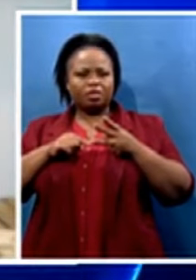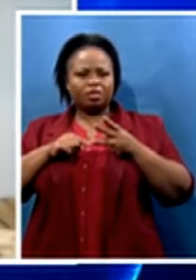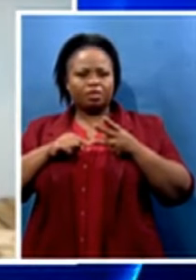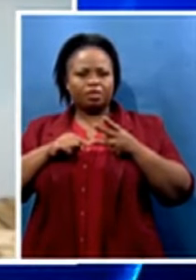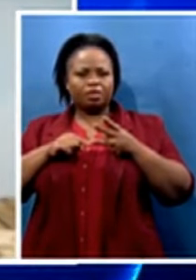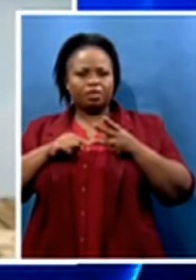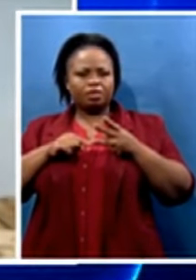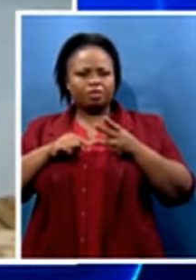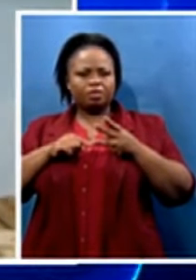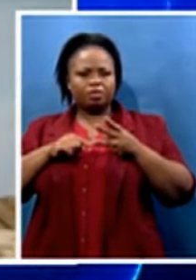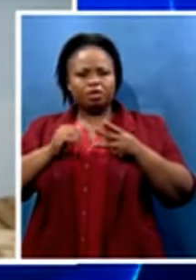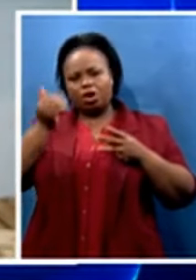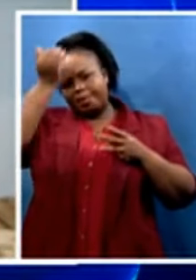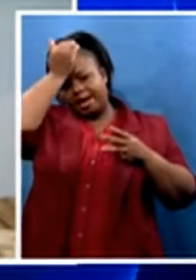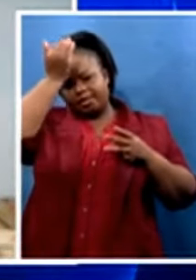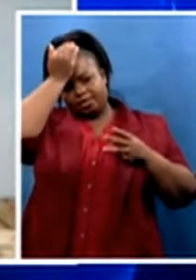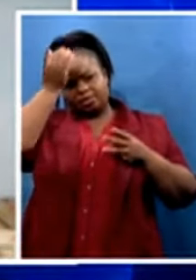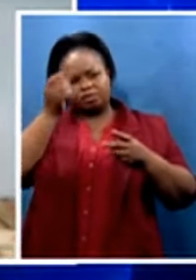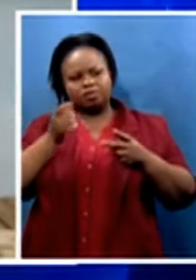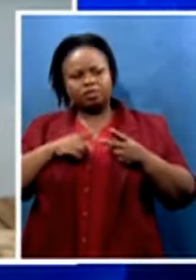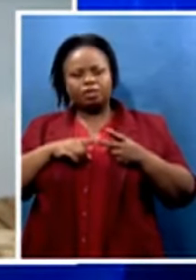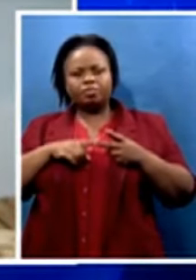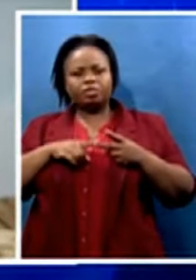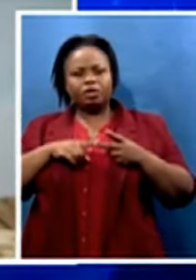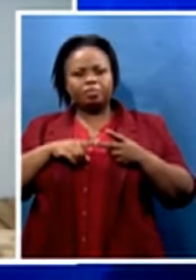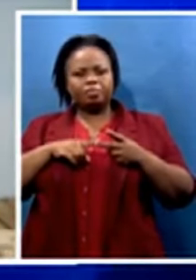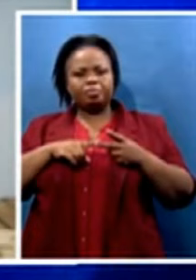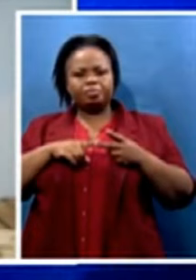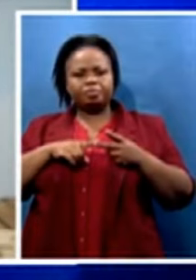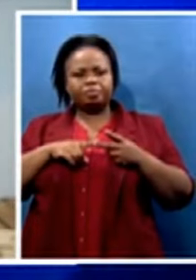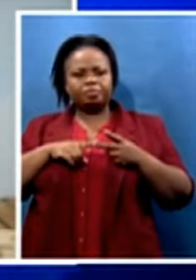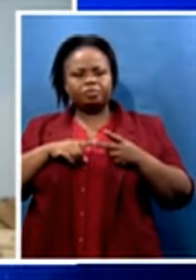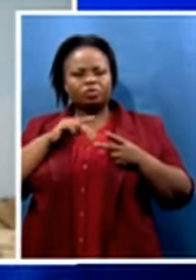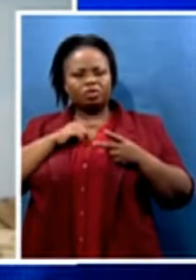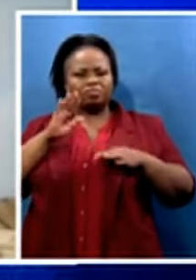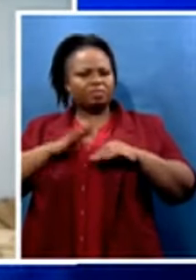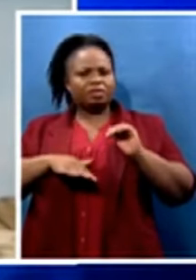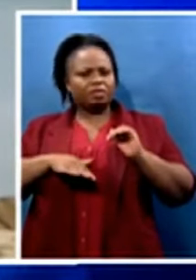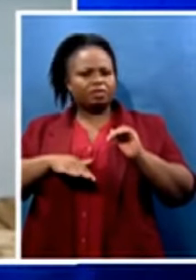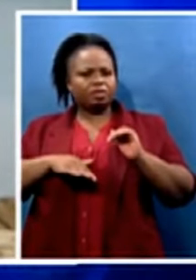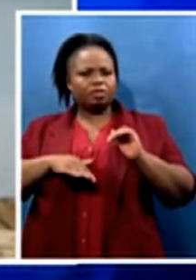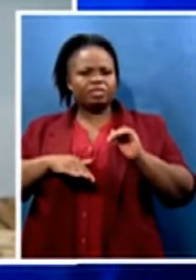trying to escape all consequences for any of his actions and is acting with impunity.